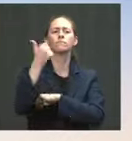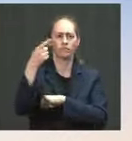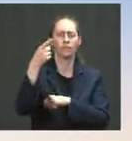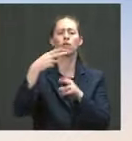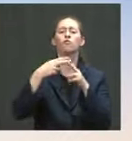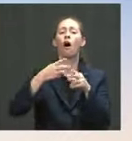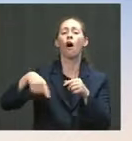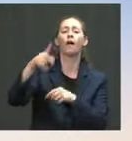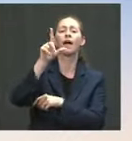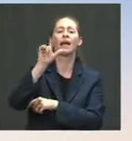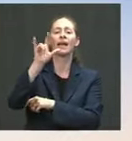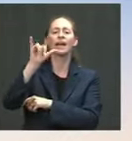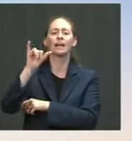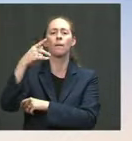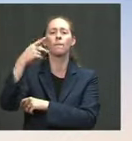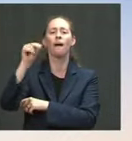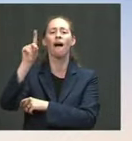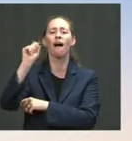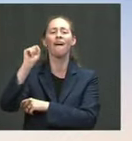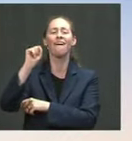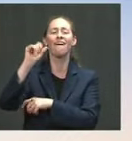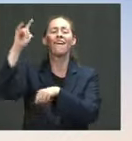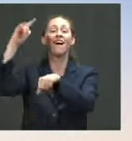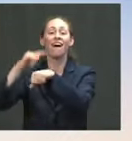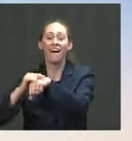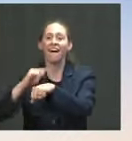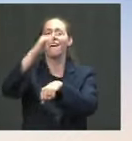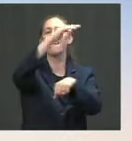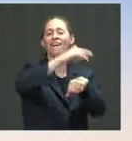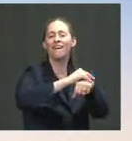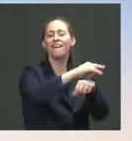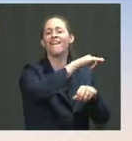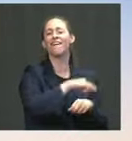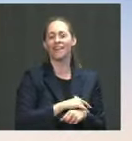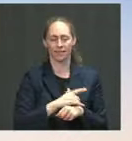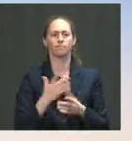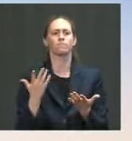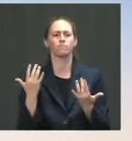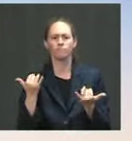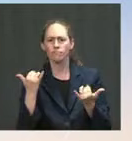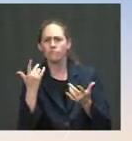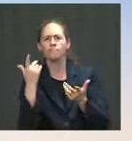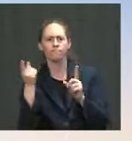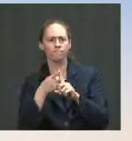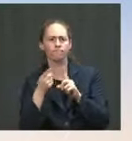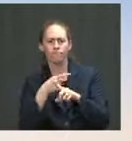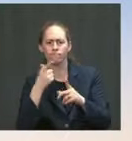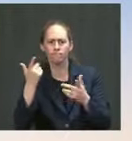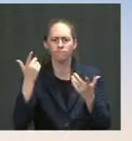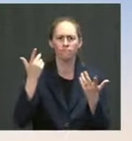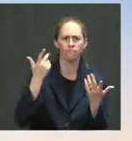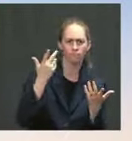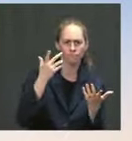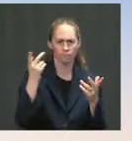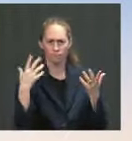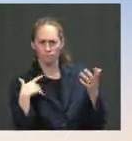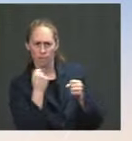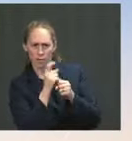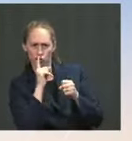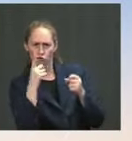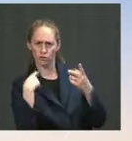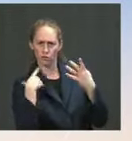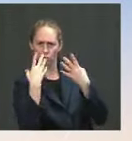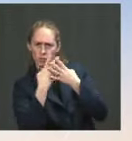because they've only proceeded through certain steps of the immigrant visa process or because their vetting process has not yet been